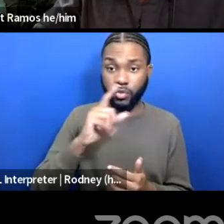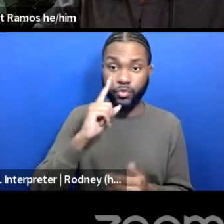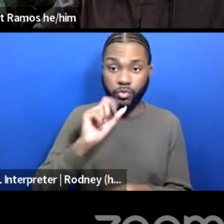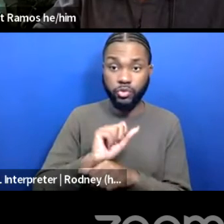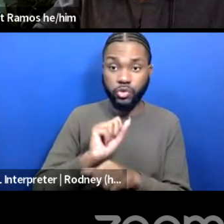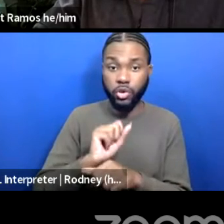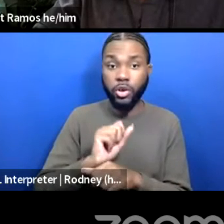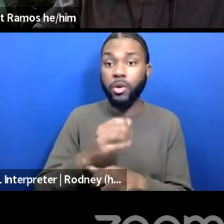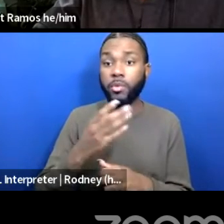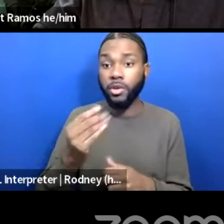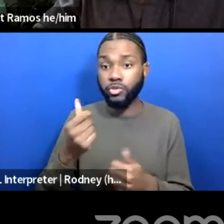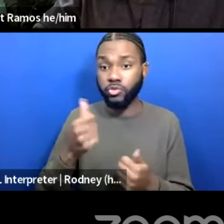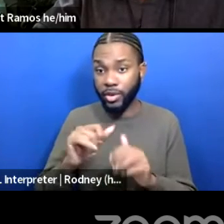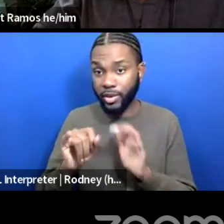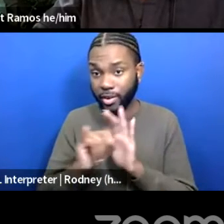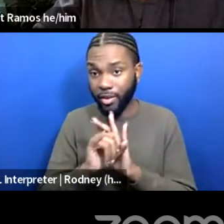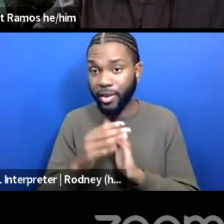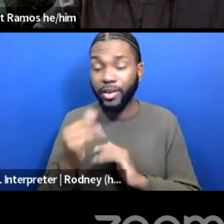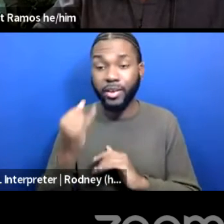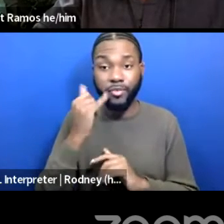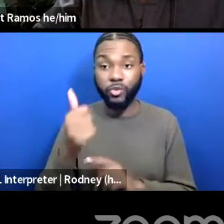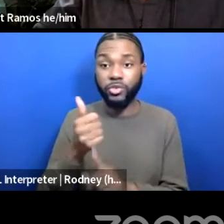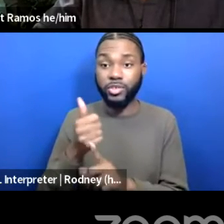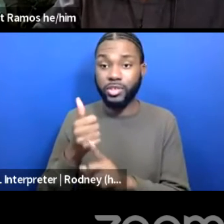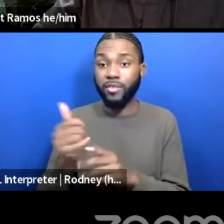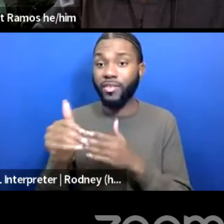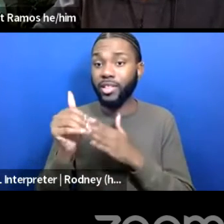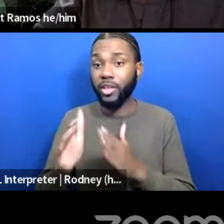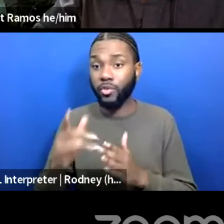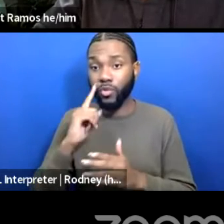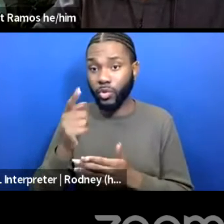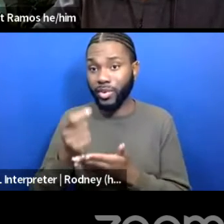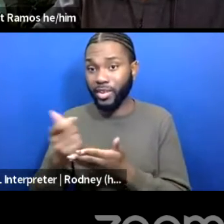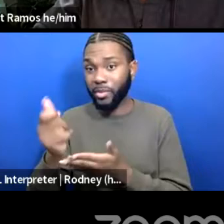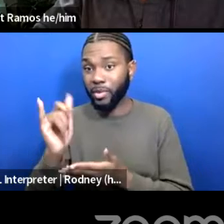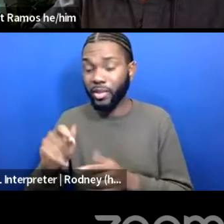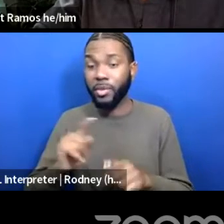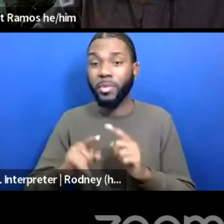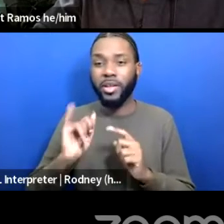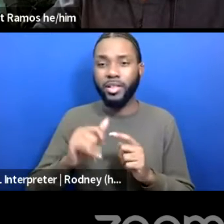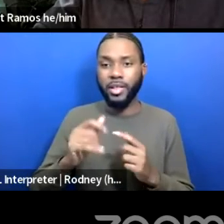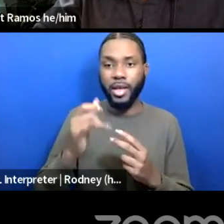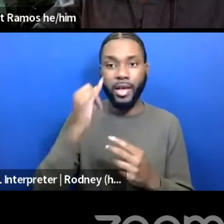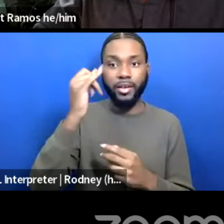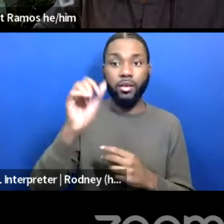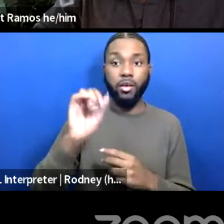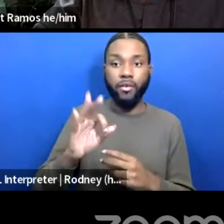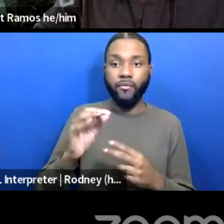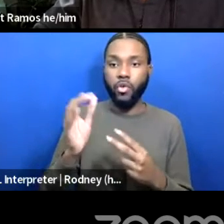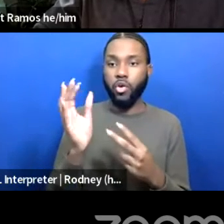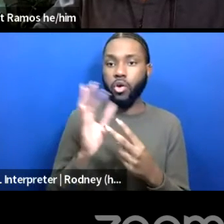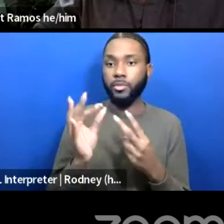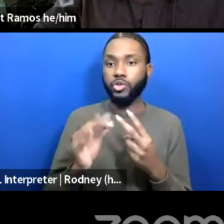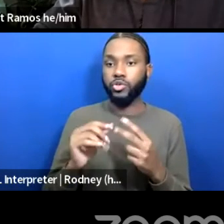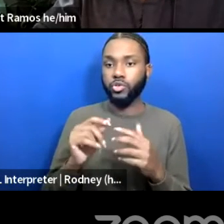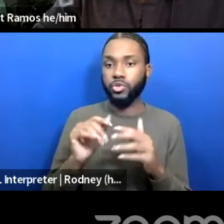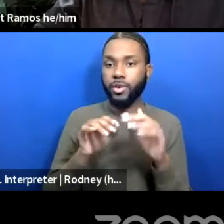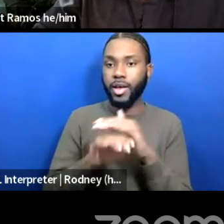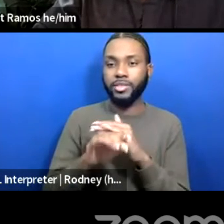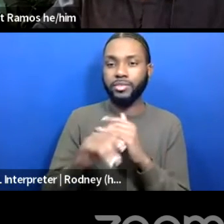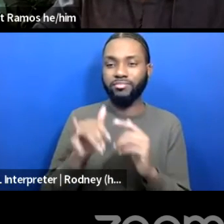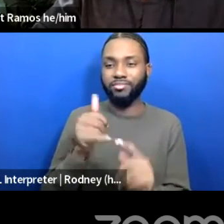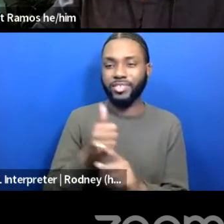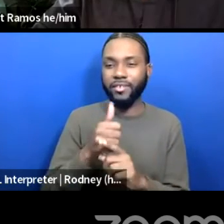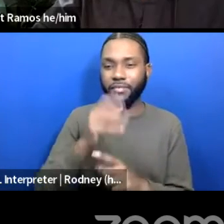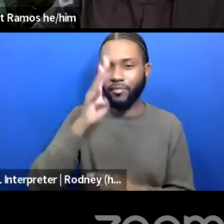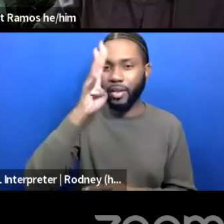identify it, and if you are a leader for you to eliminate it, but this idea of optional access is such a fallacy. I had